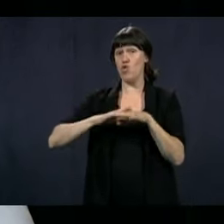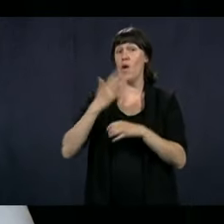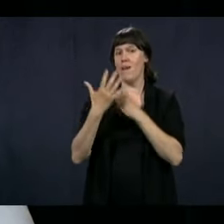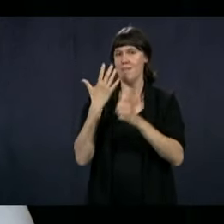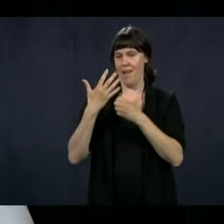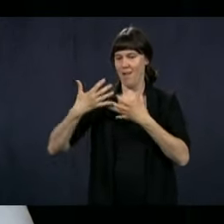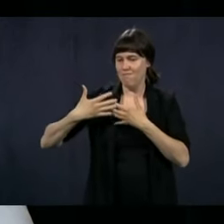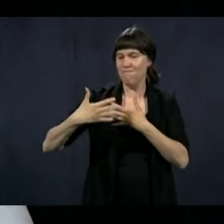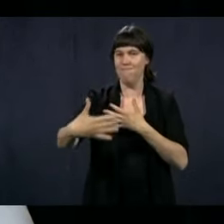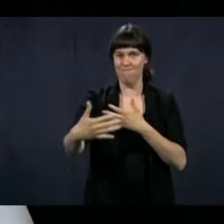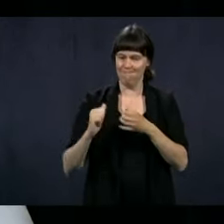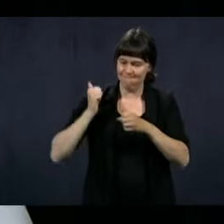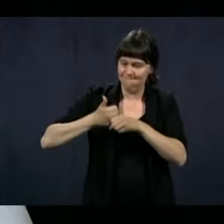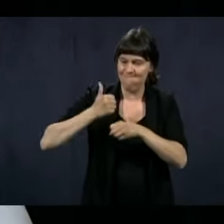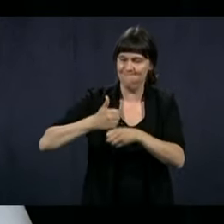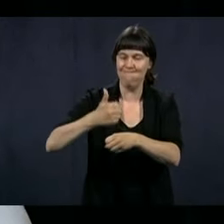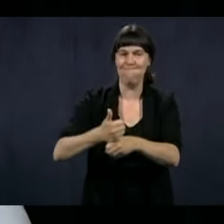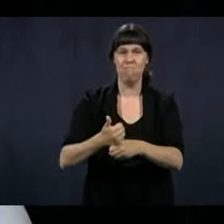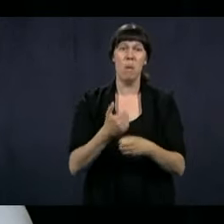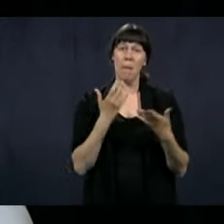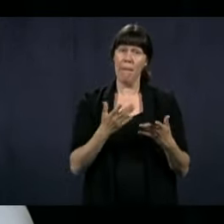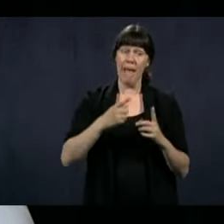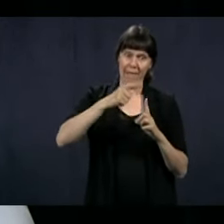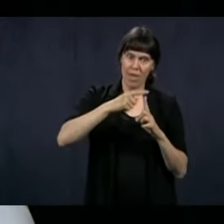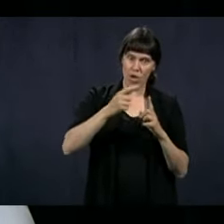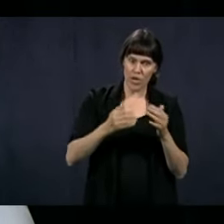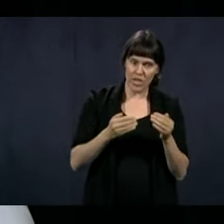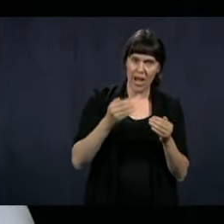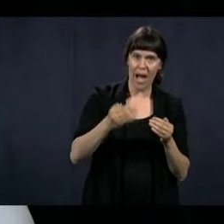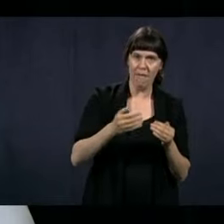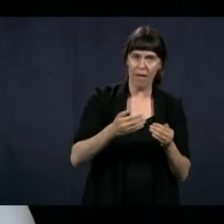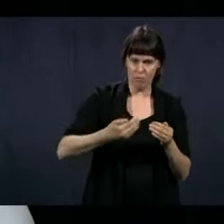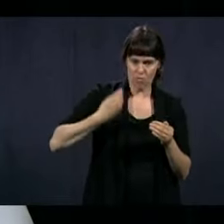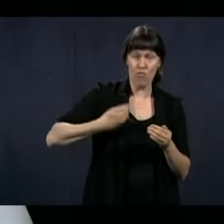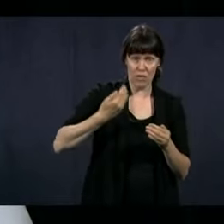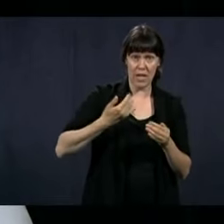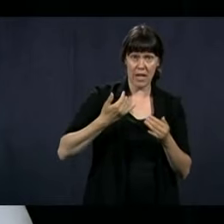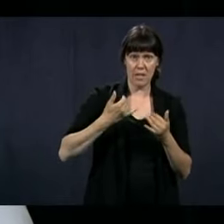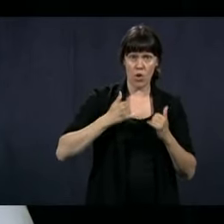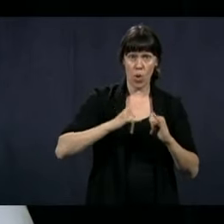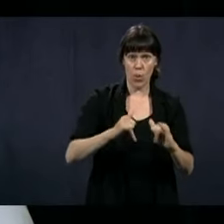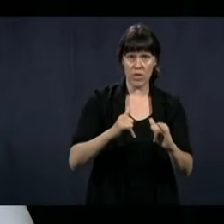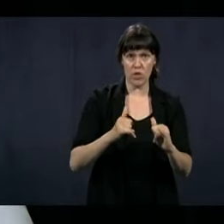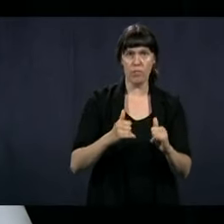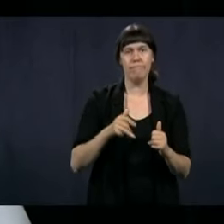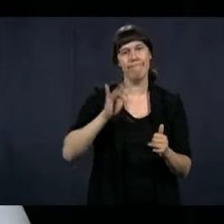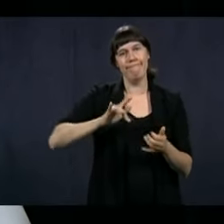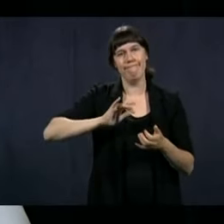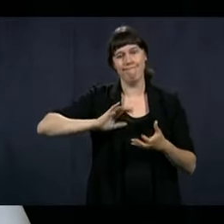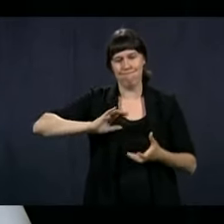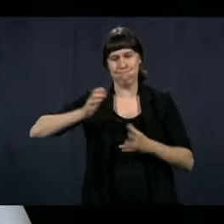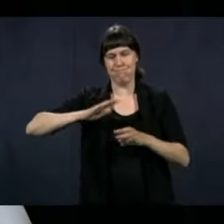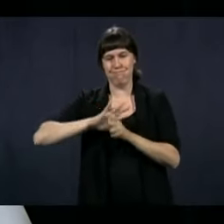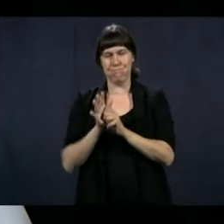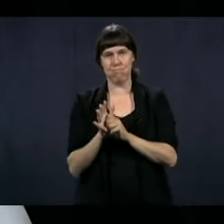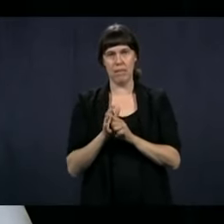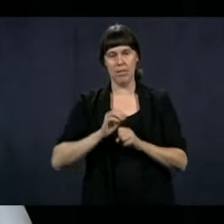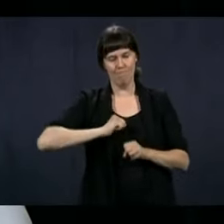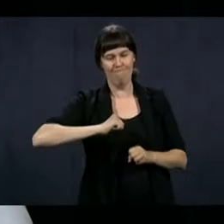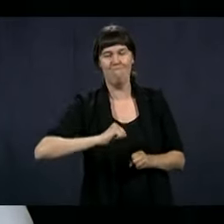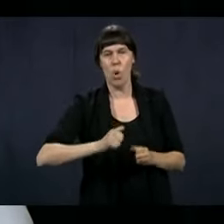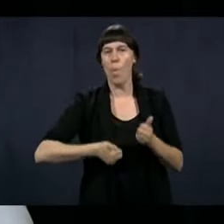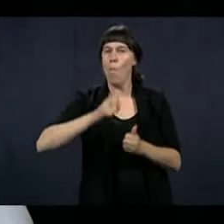period. The digital transformation of the justice system continues, but it has been greatly accelerated